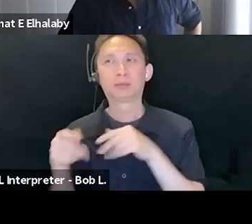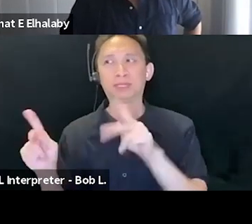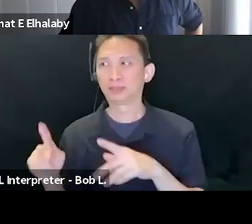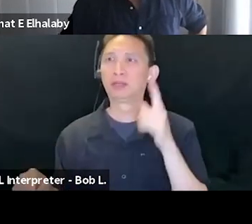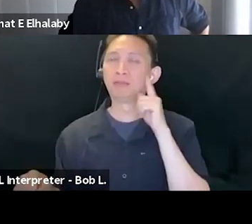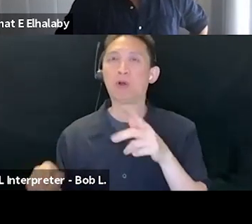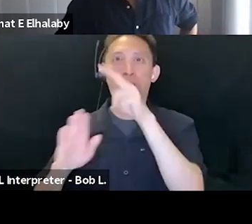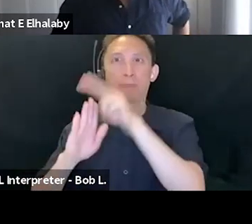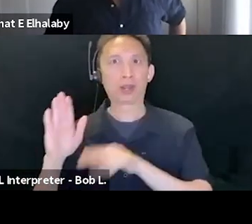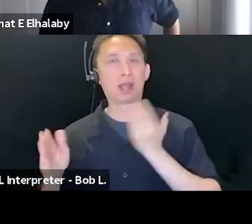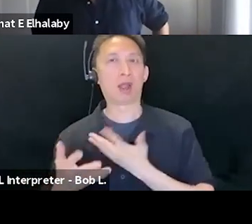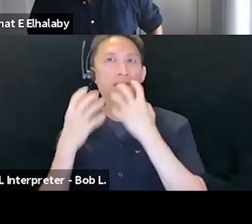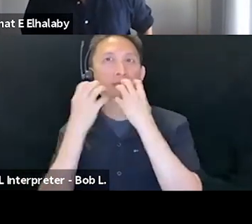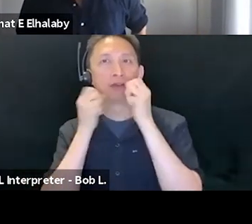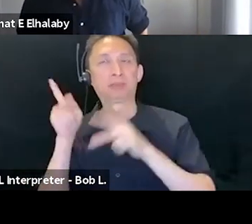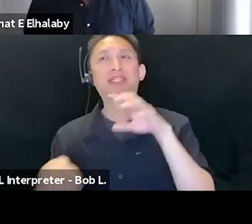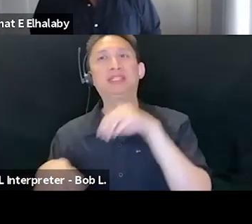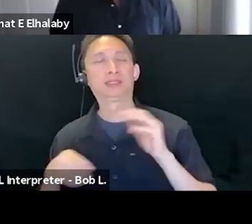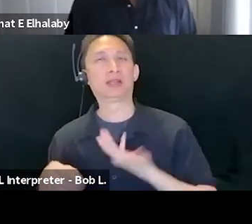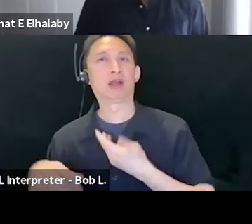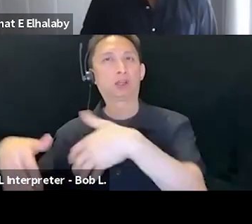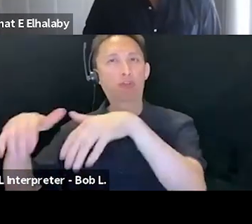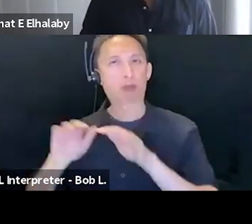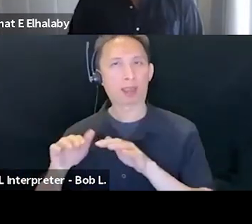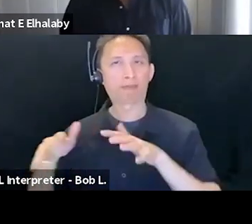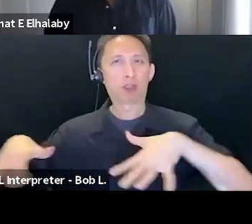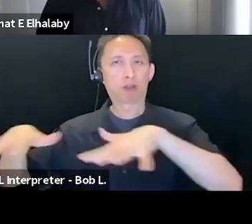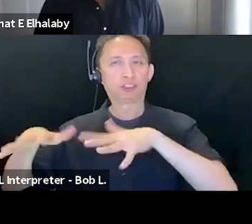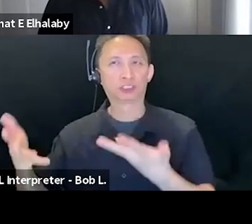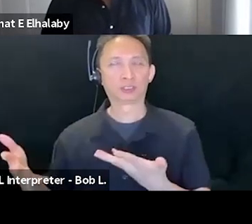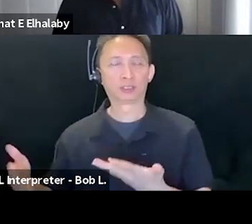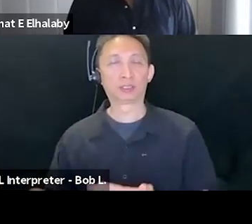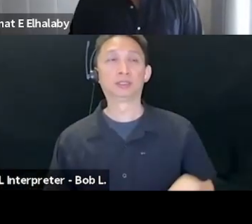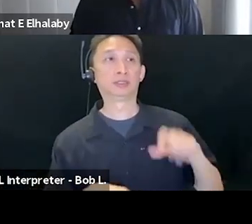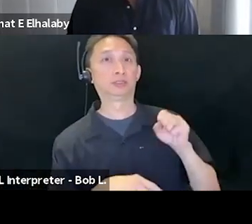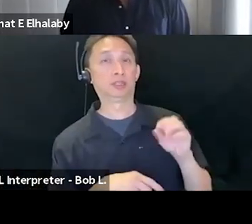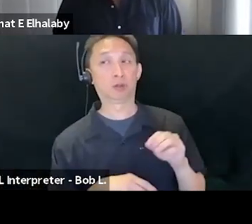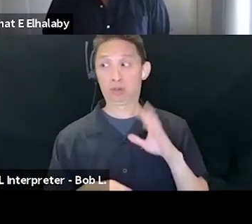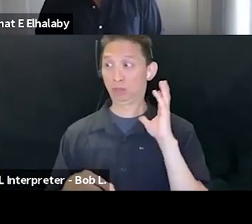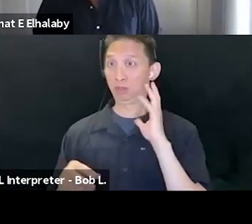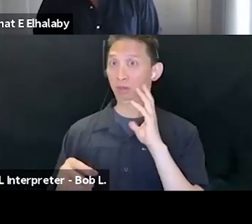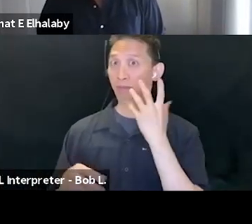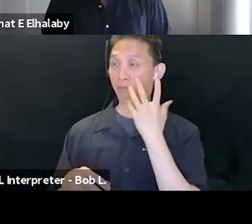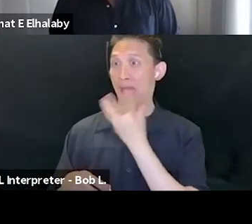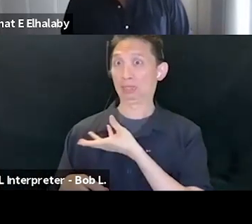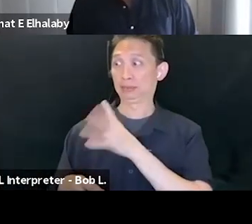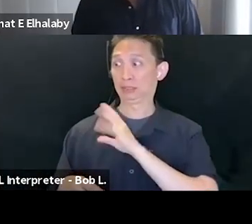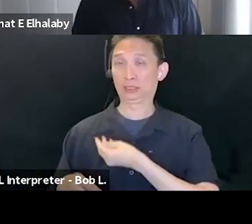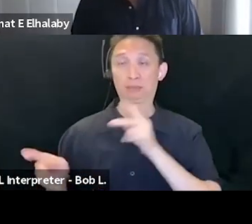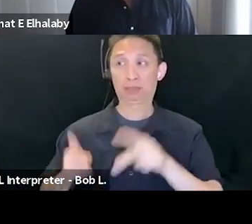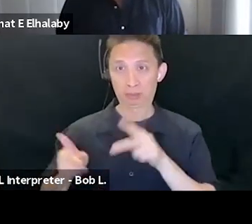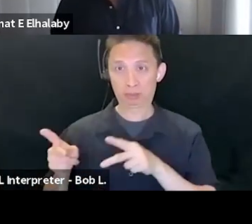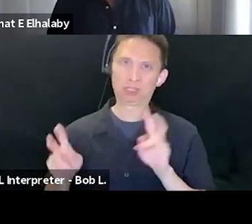our beloved ones in our graveyards. So it's not only about the killability of the Palestinian while alive, it's